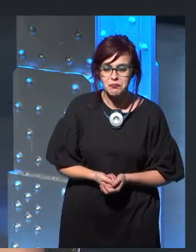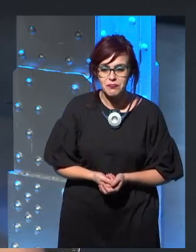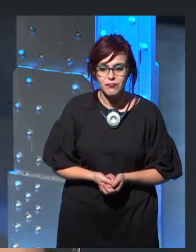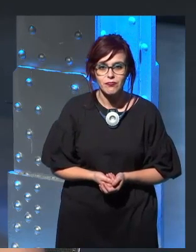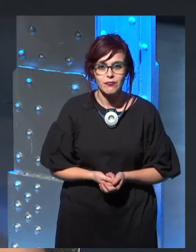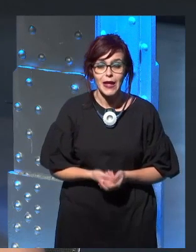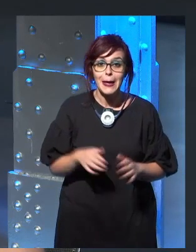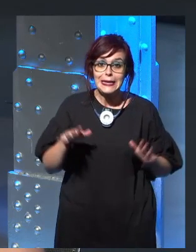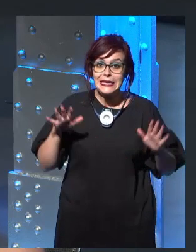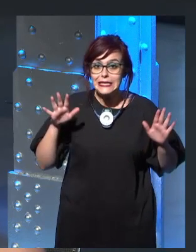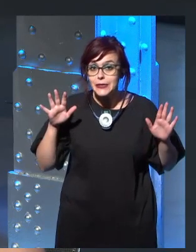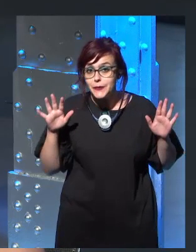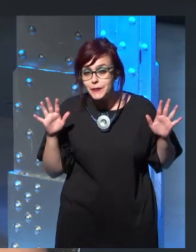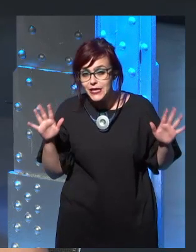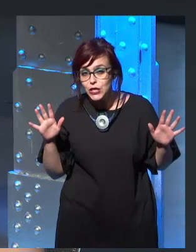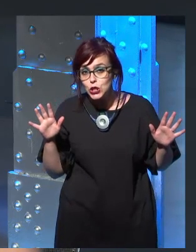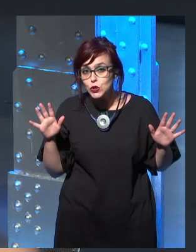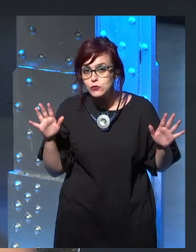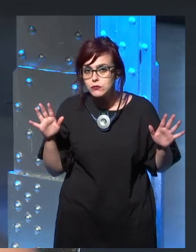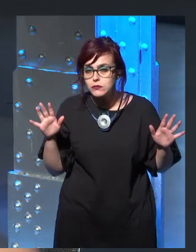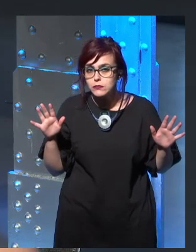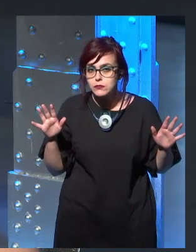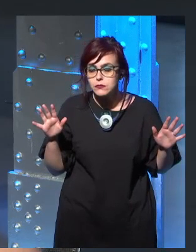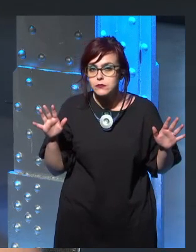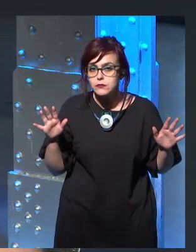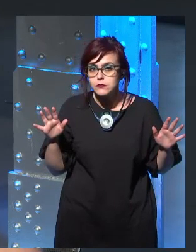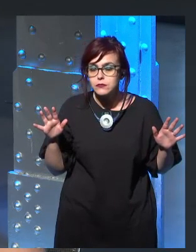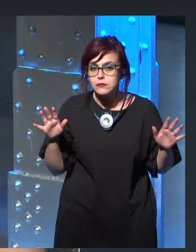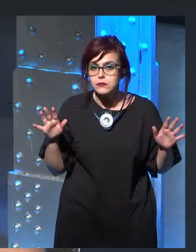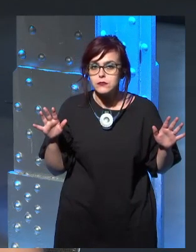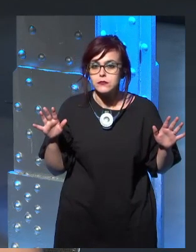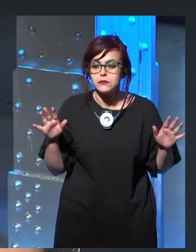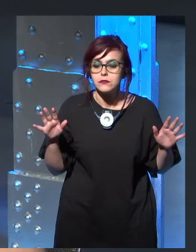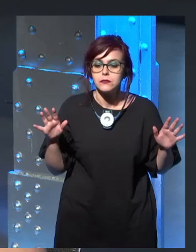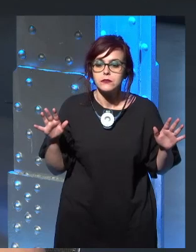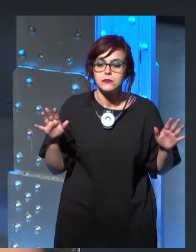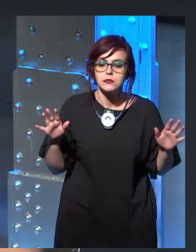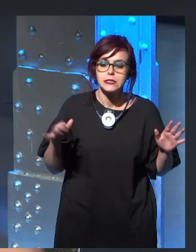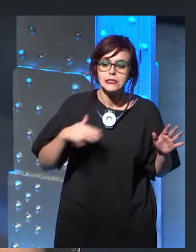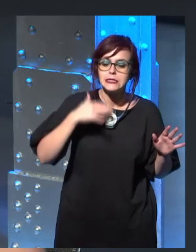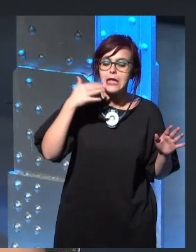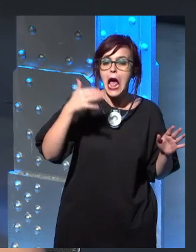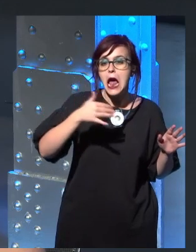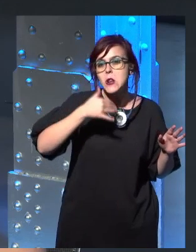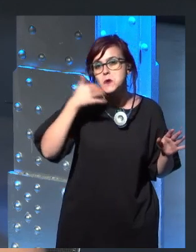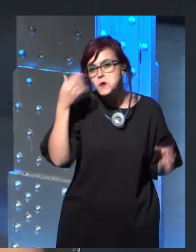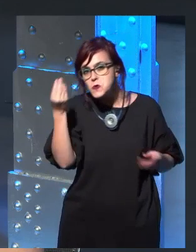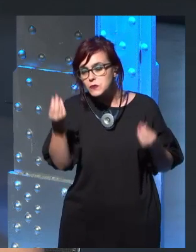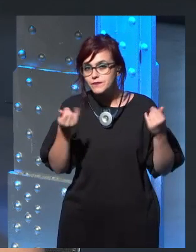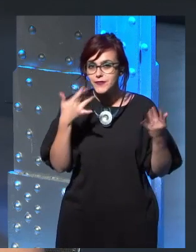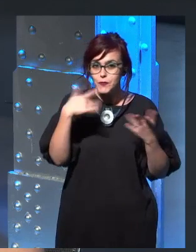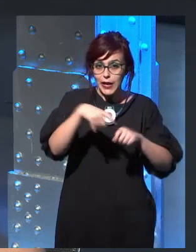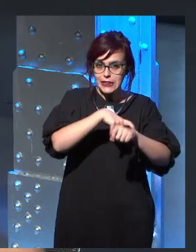very, um, it's a very martial, uh, focus. I don't know, perhaps, that it wouldn't,